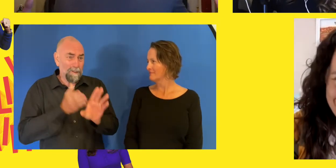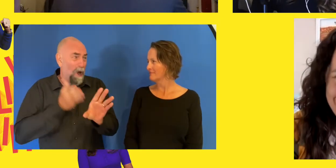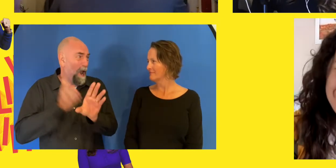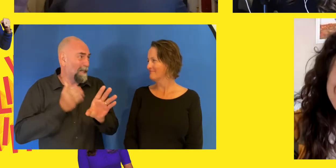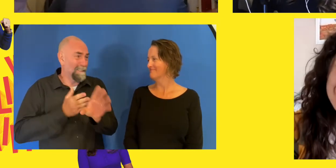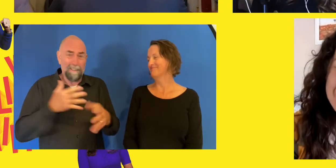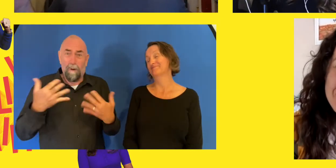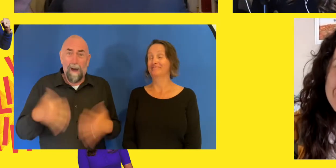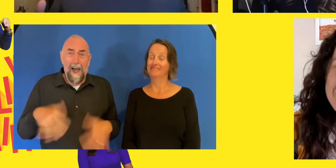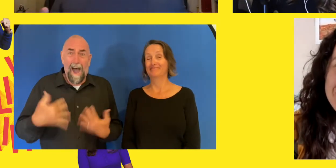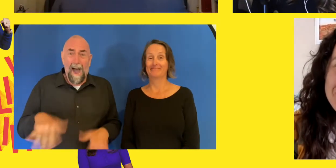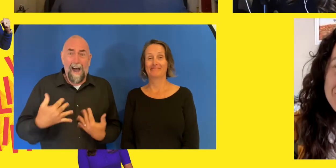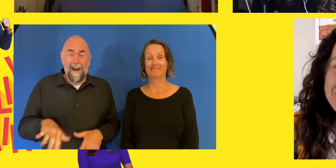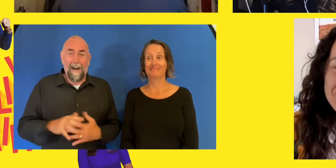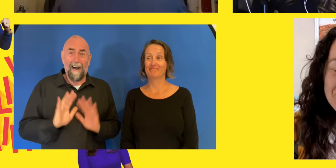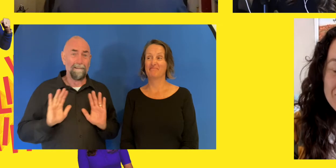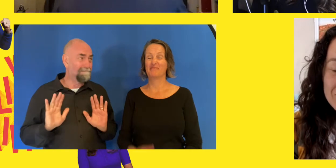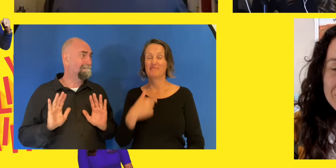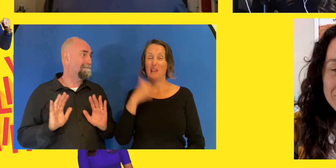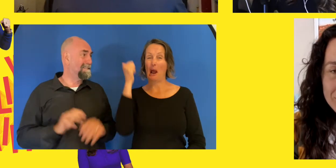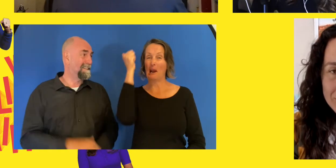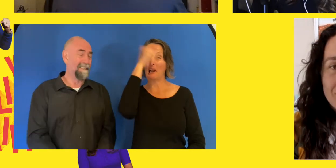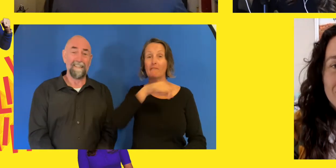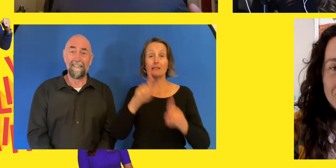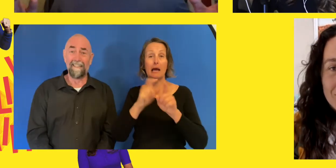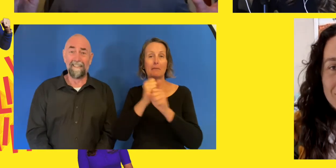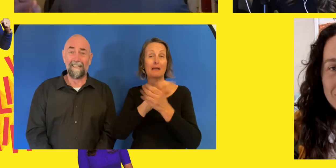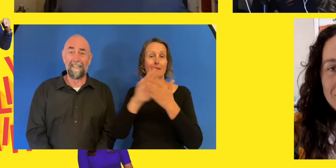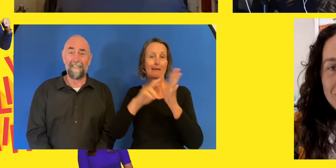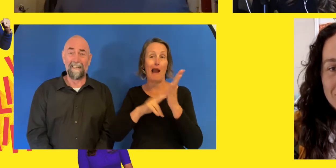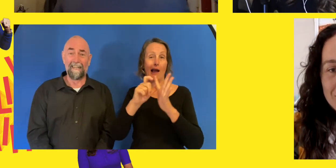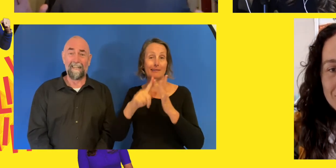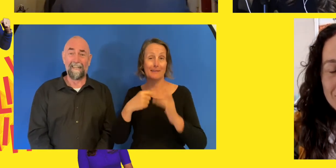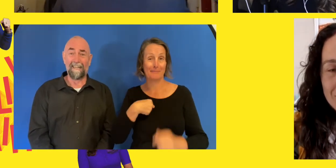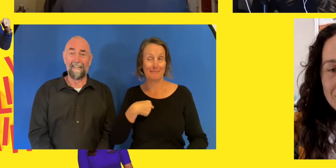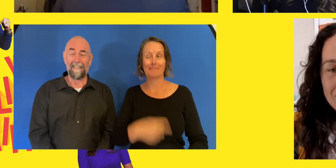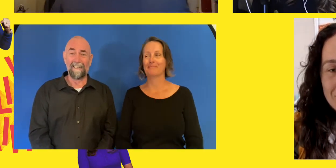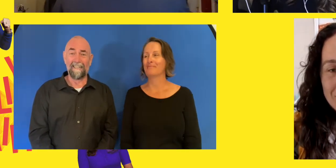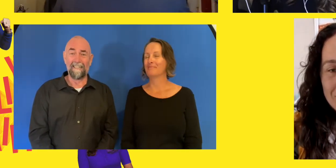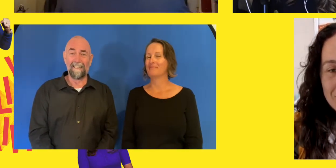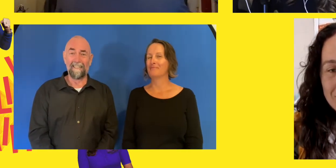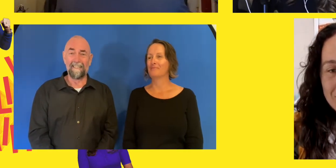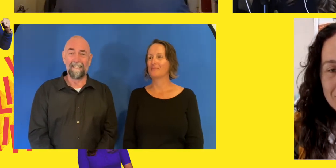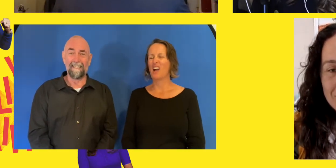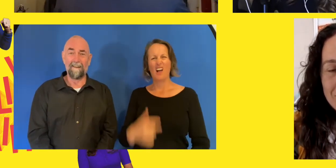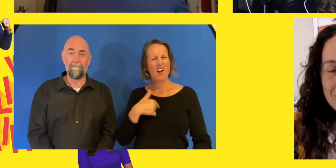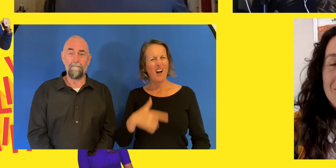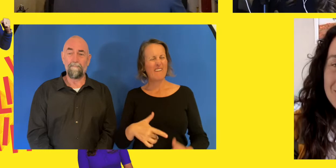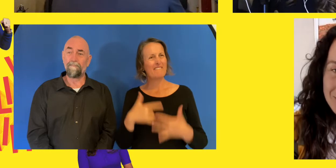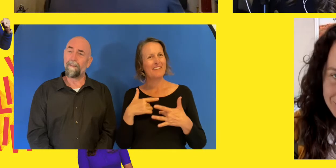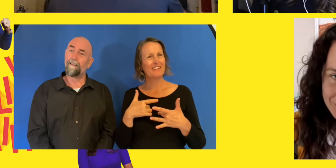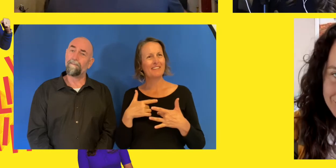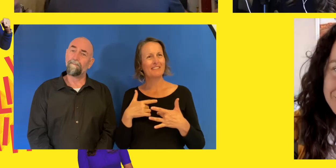team, a medalist at the, at the Paralympic games, and we can't forget sixth in your first event at these